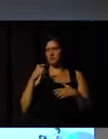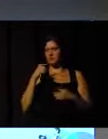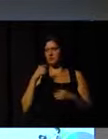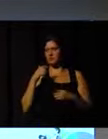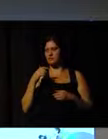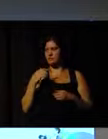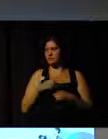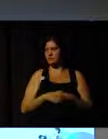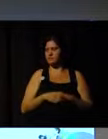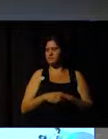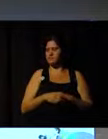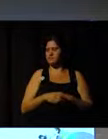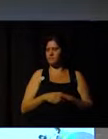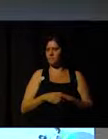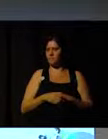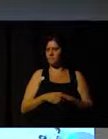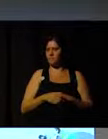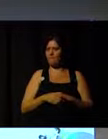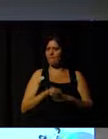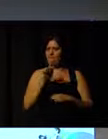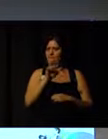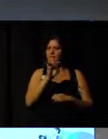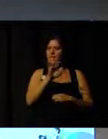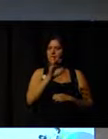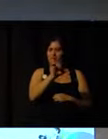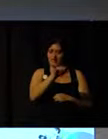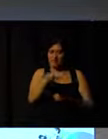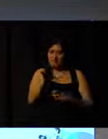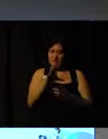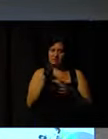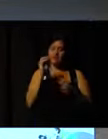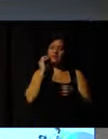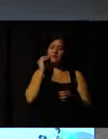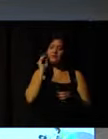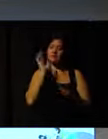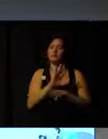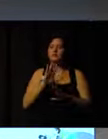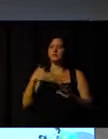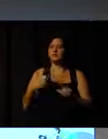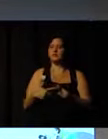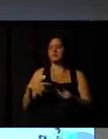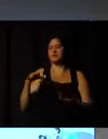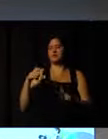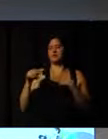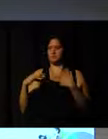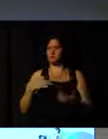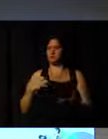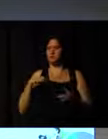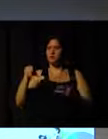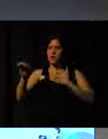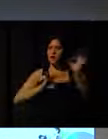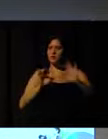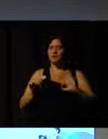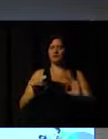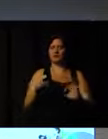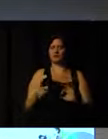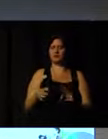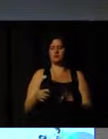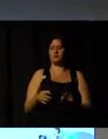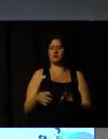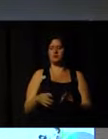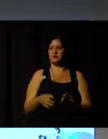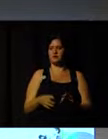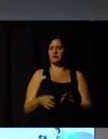activity. So these institutions have to potentialize the